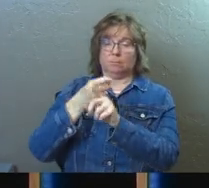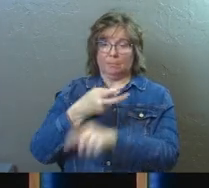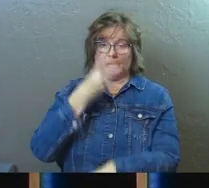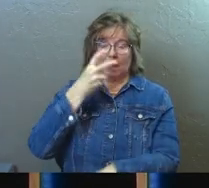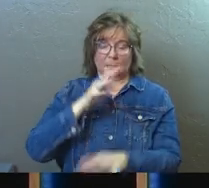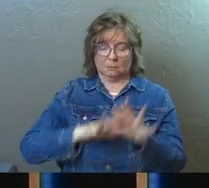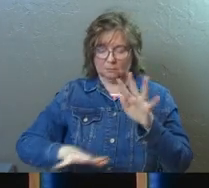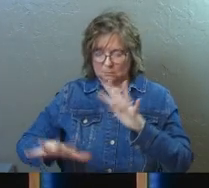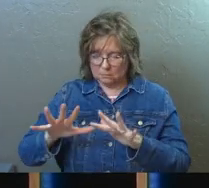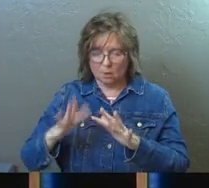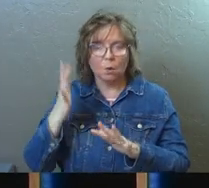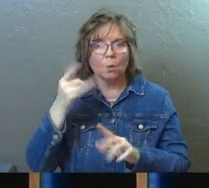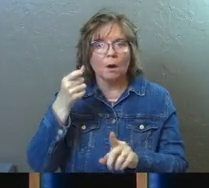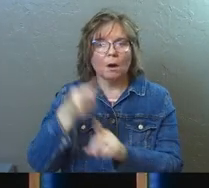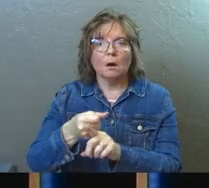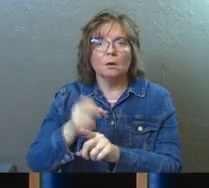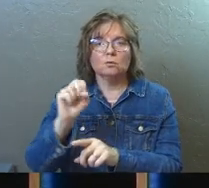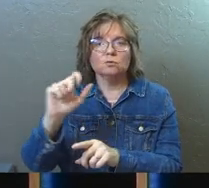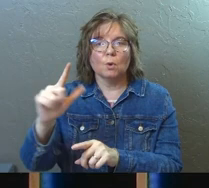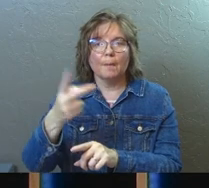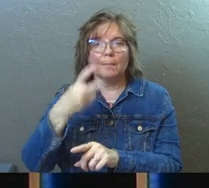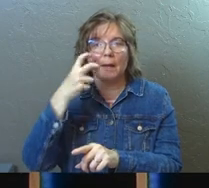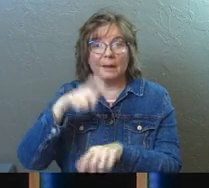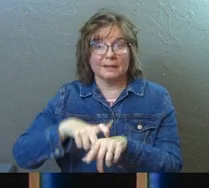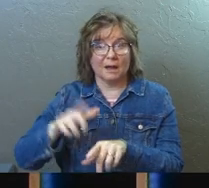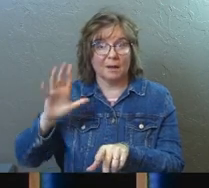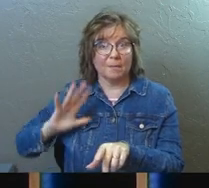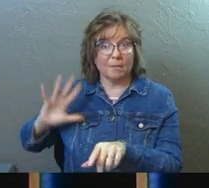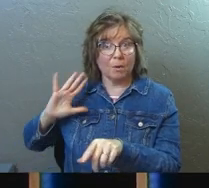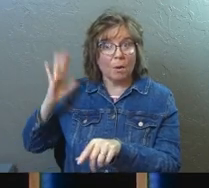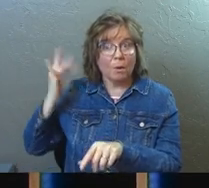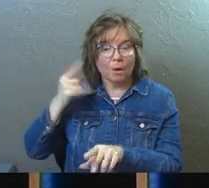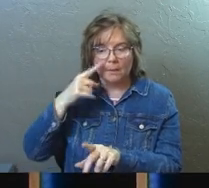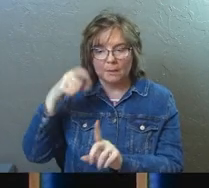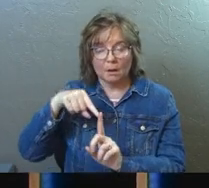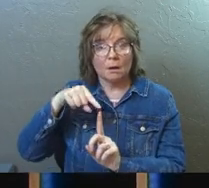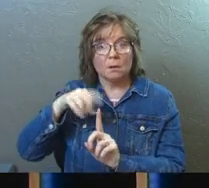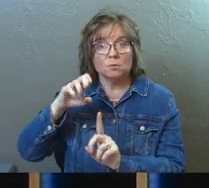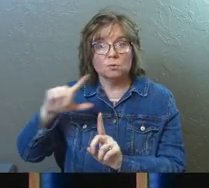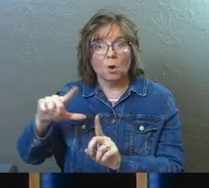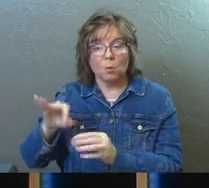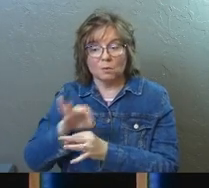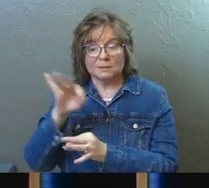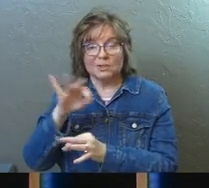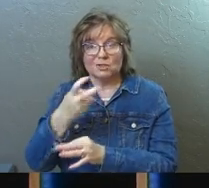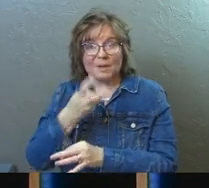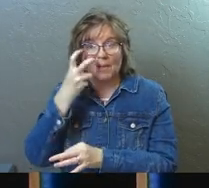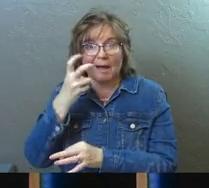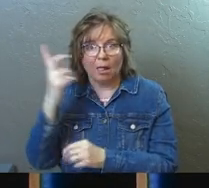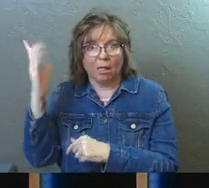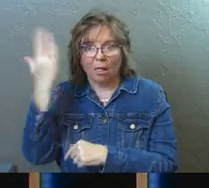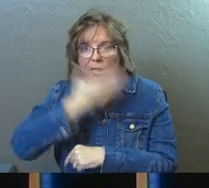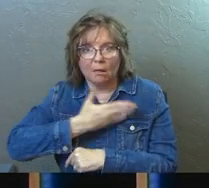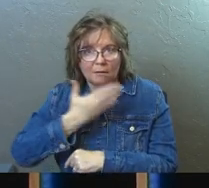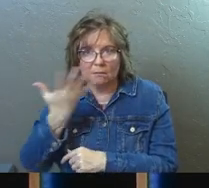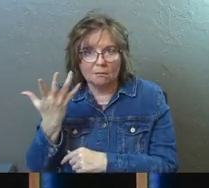And why did Jesus strike Saul blind at that time? Because Saul was spiritually blind,